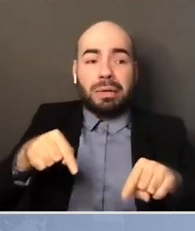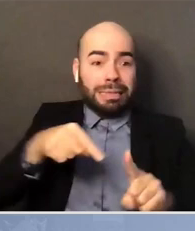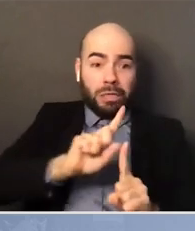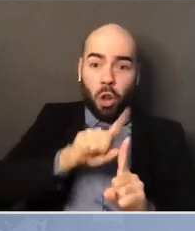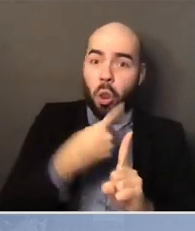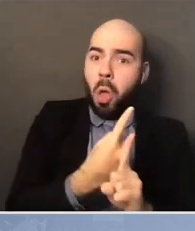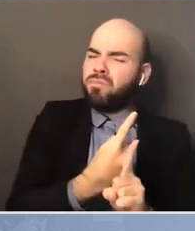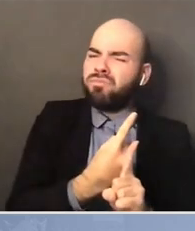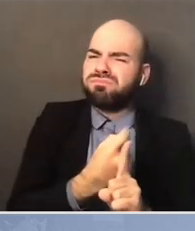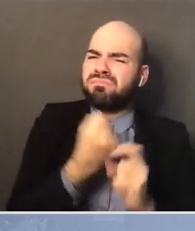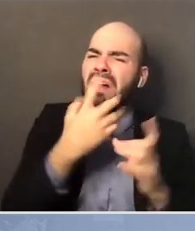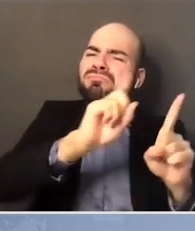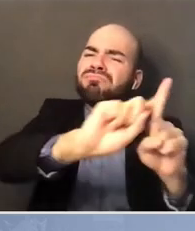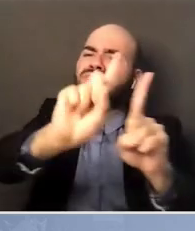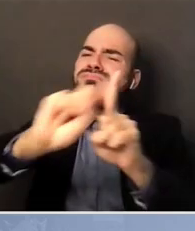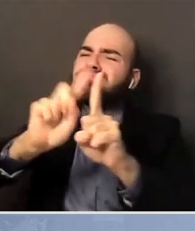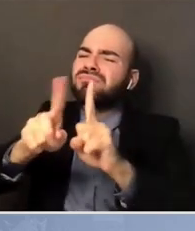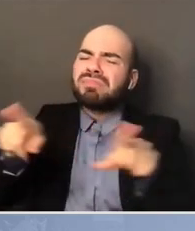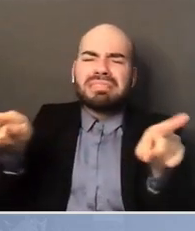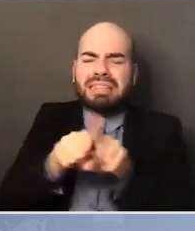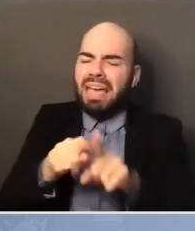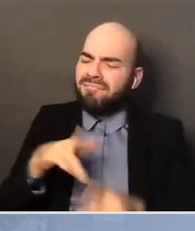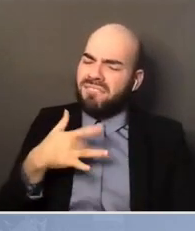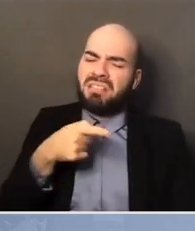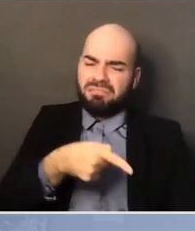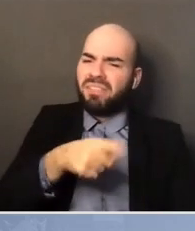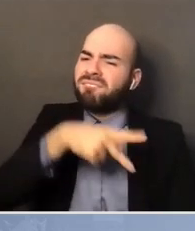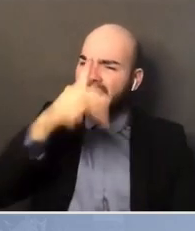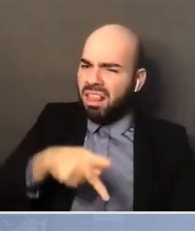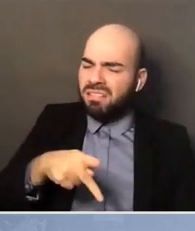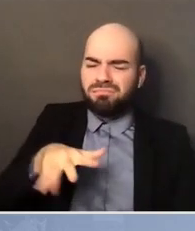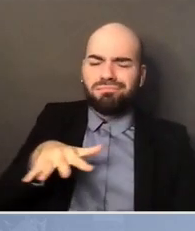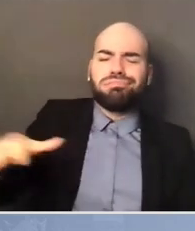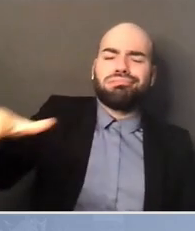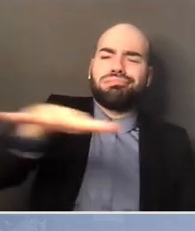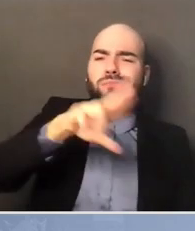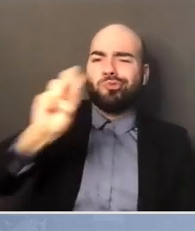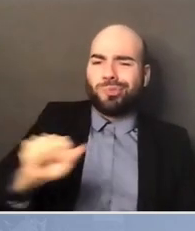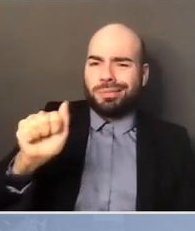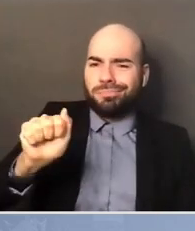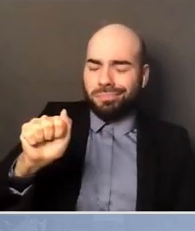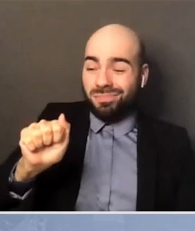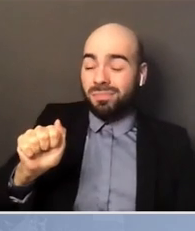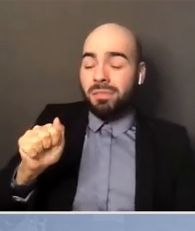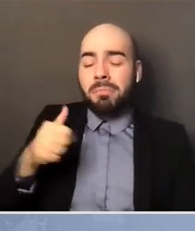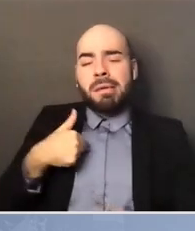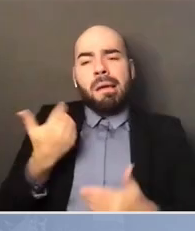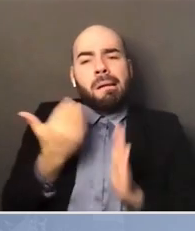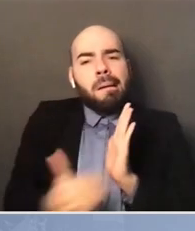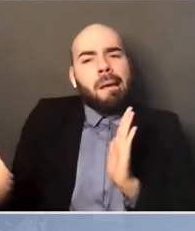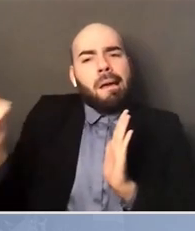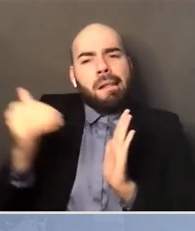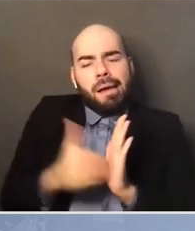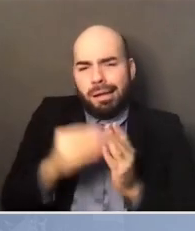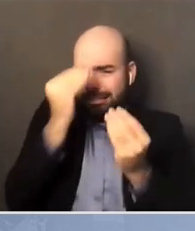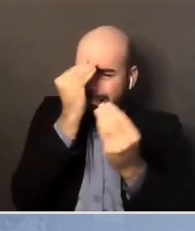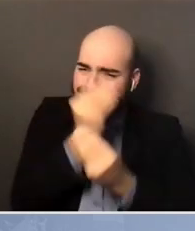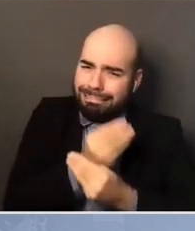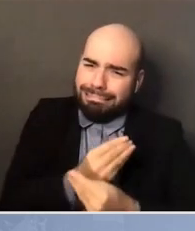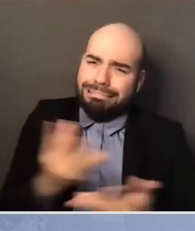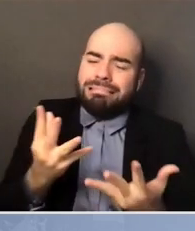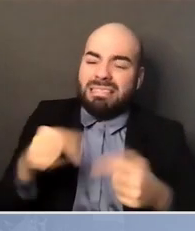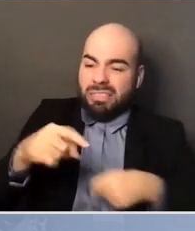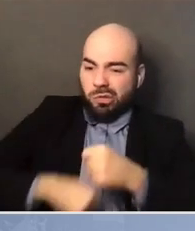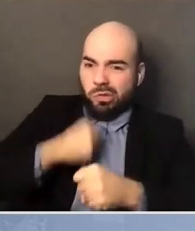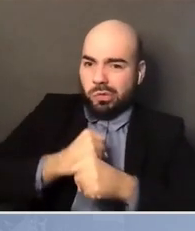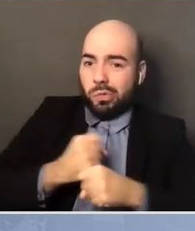Now, you know, what I've consistently tried to communicate during this year is